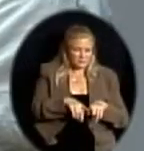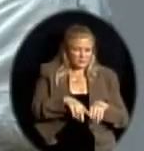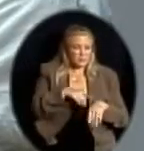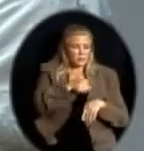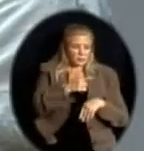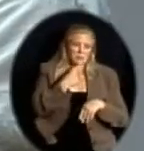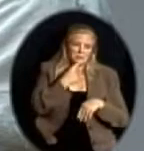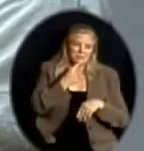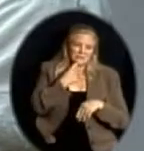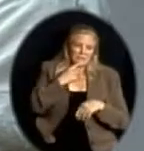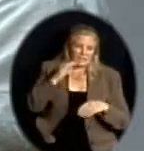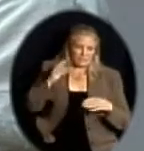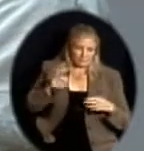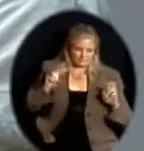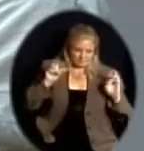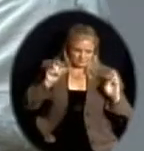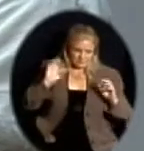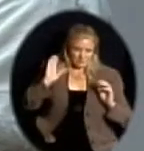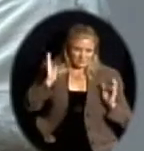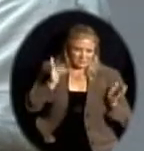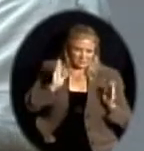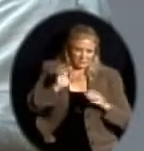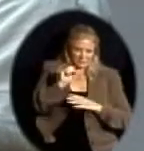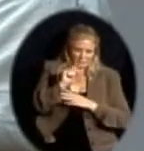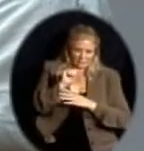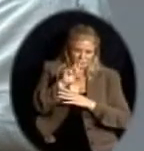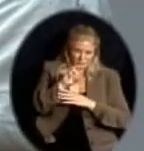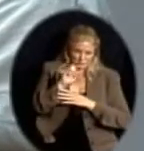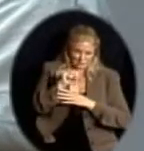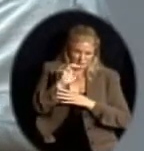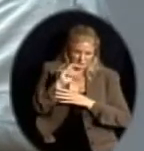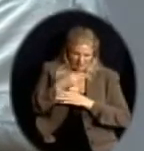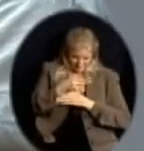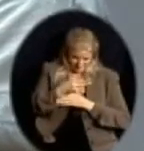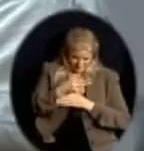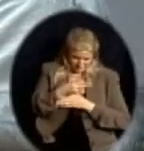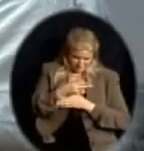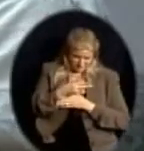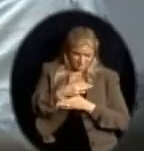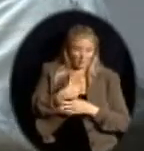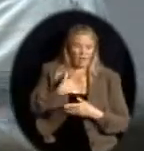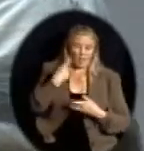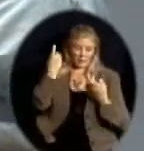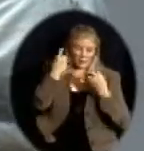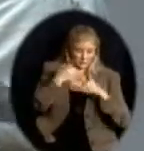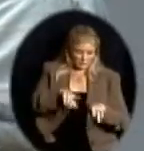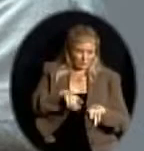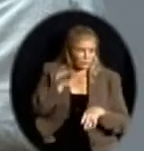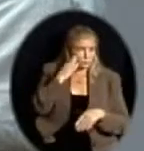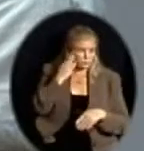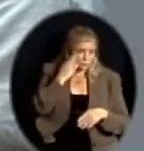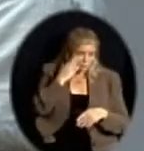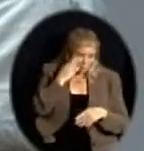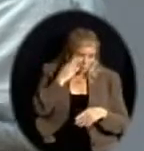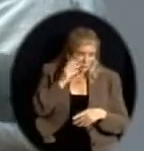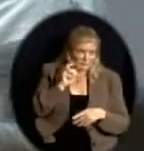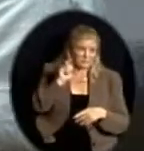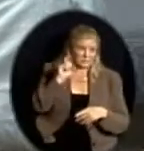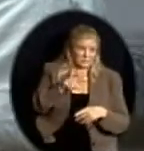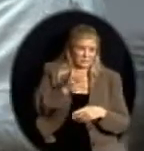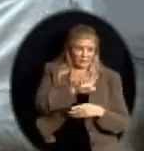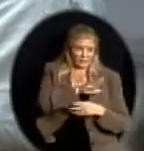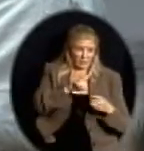and I'll say, according to the research, it seems like a stretch as well. It takes five to seven years to learn a language at an academic level. I